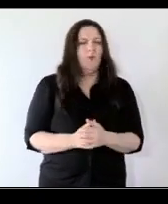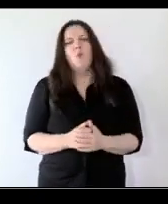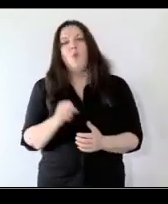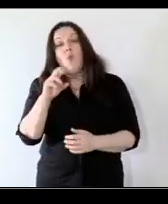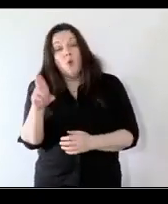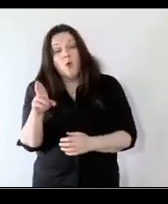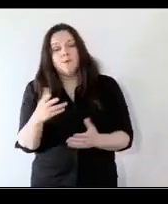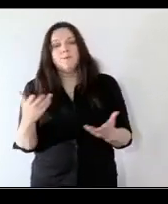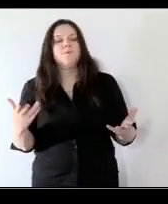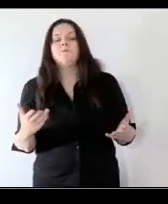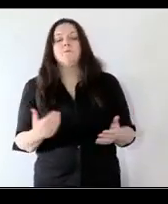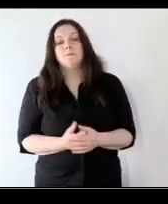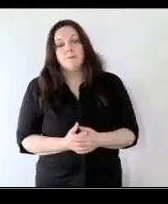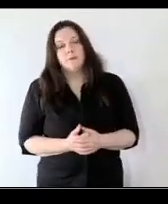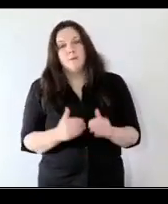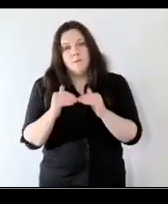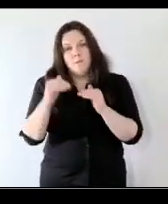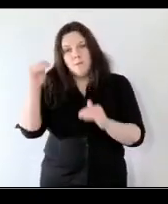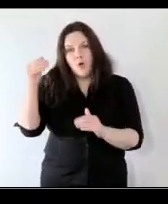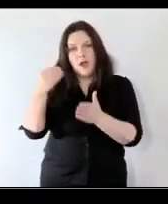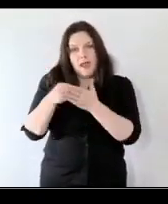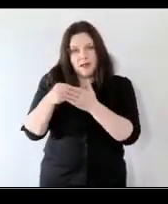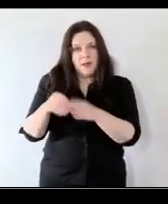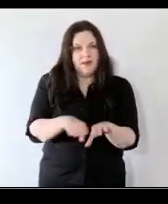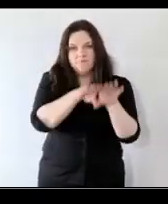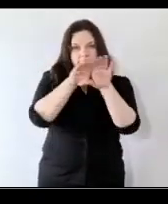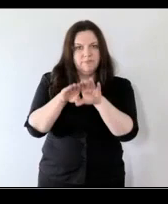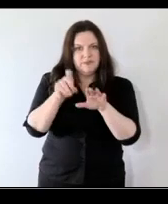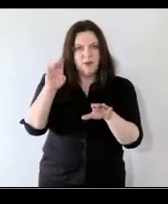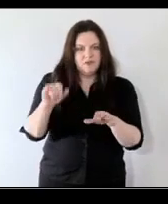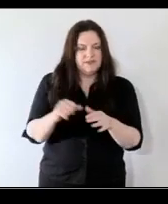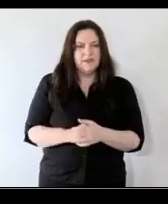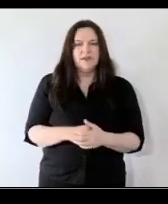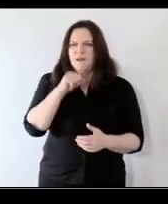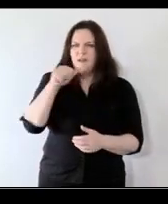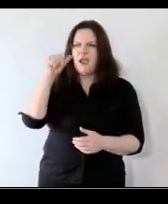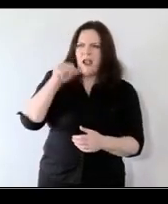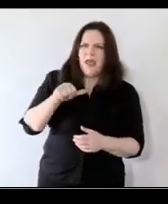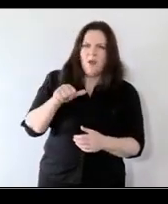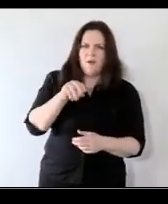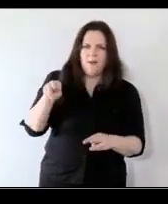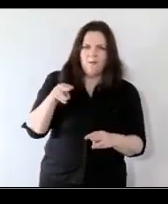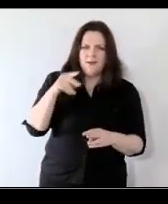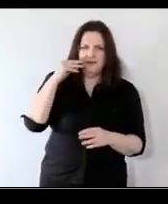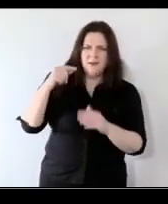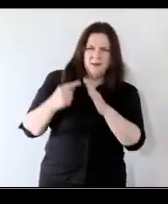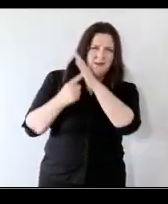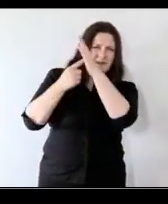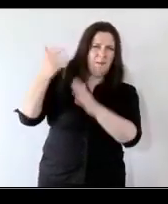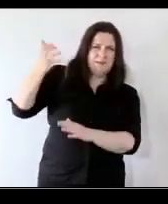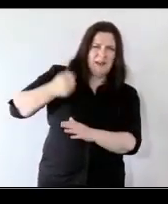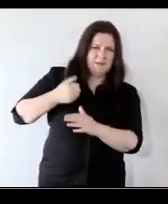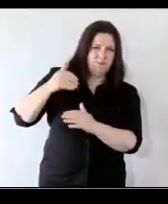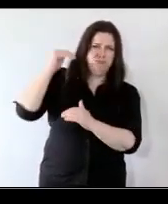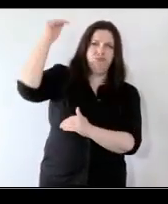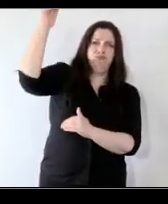having um greater forms of economic democracy meaning that we're not allowing some of those runaway top salaries at the top